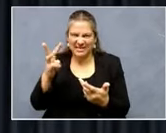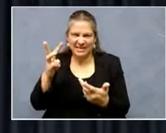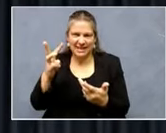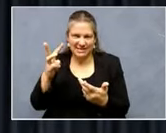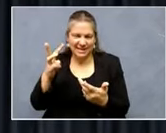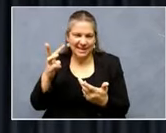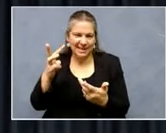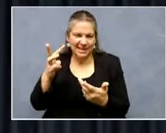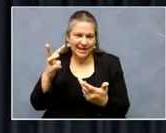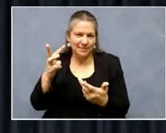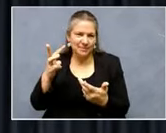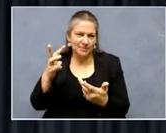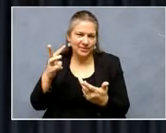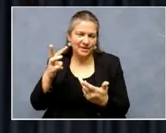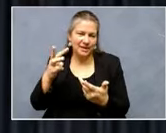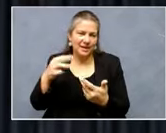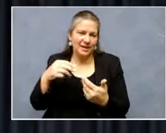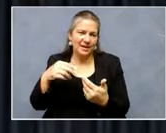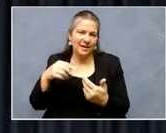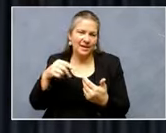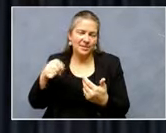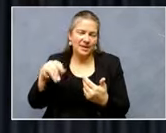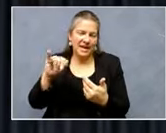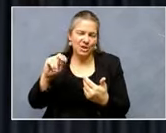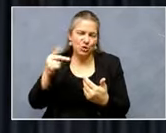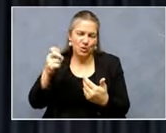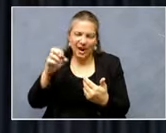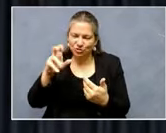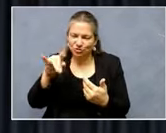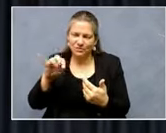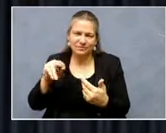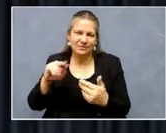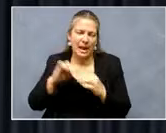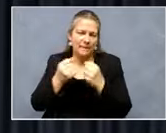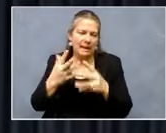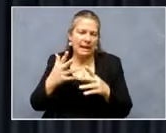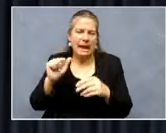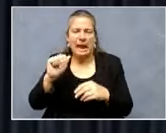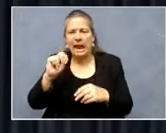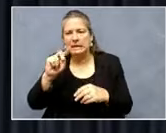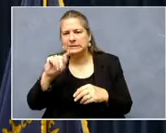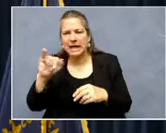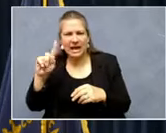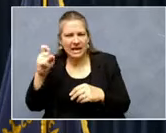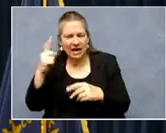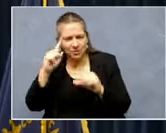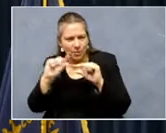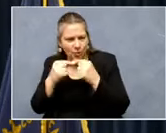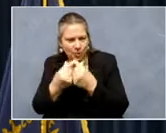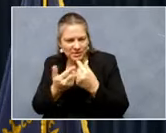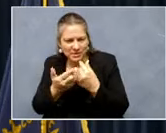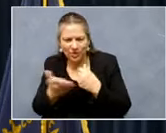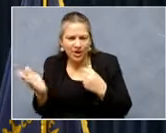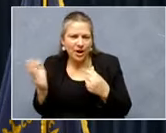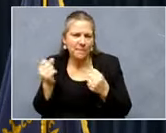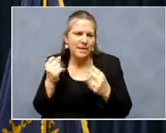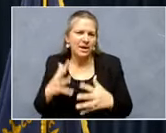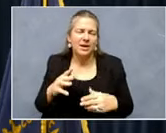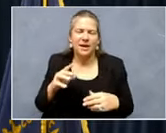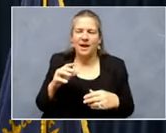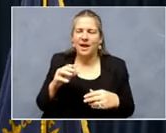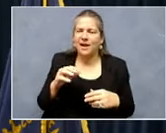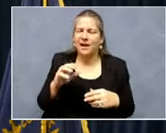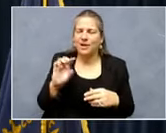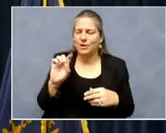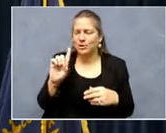uh, how it's come to light, how many different anti-government groups there are out there, the level of domestic terrorism all